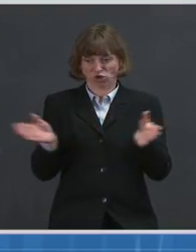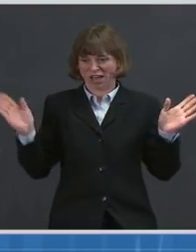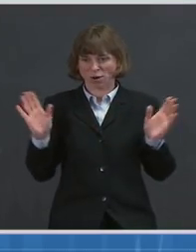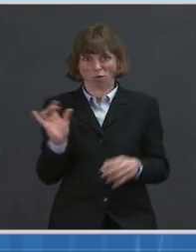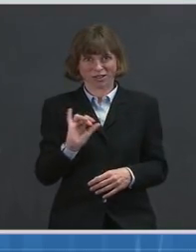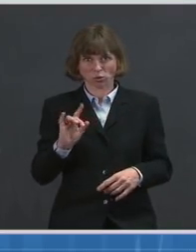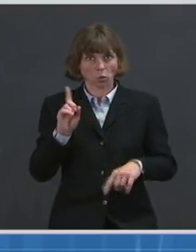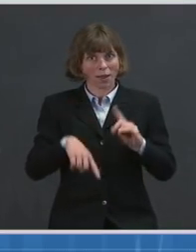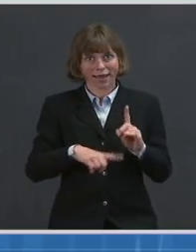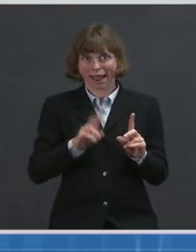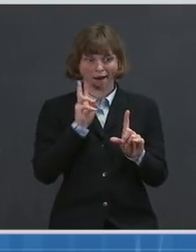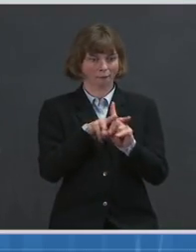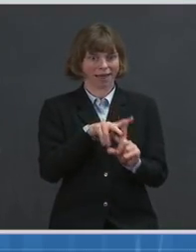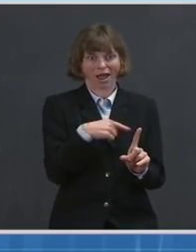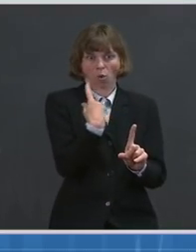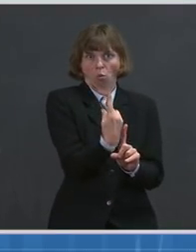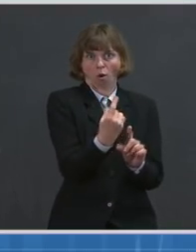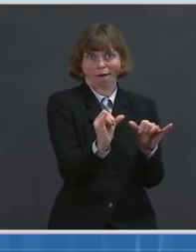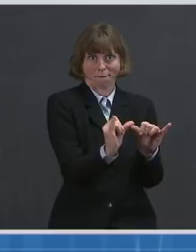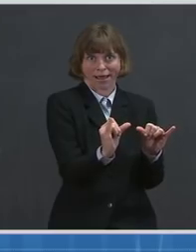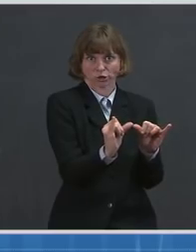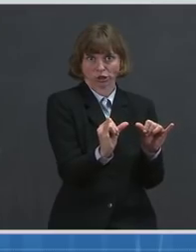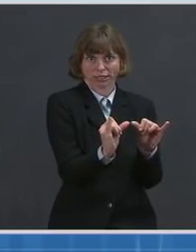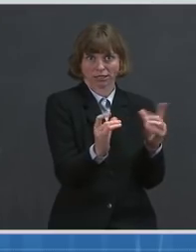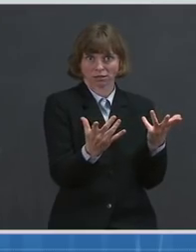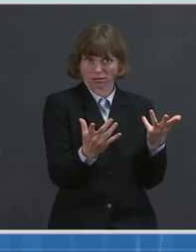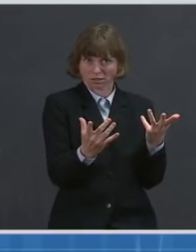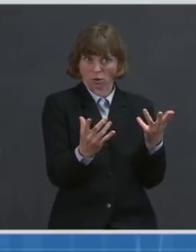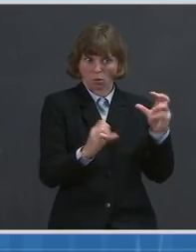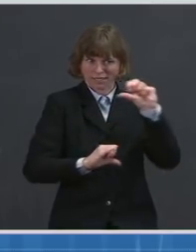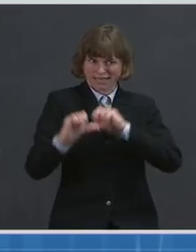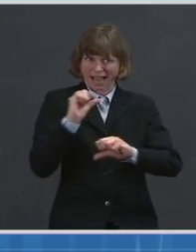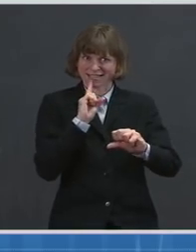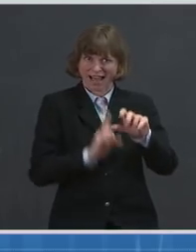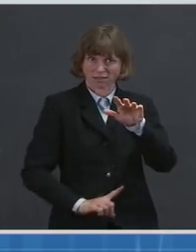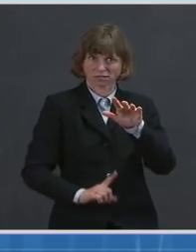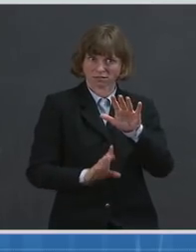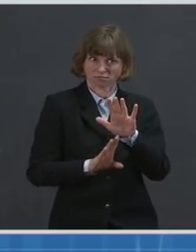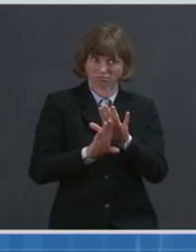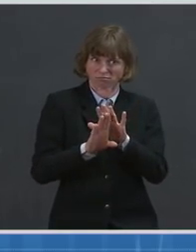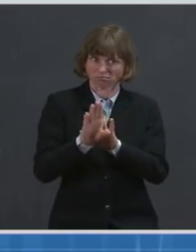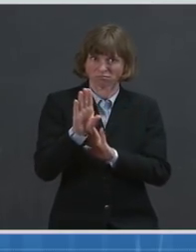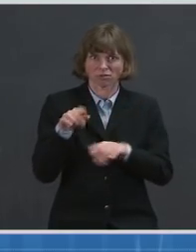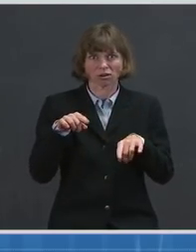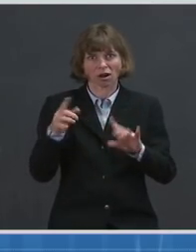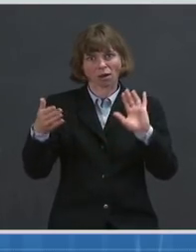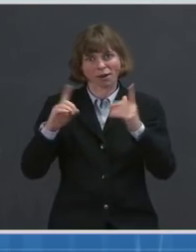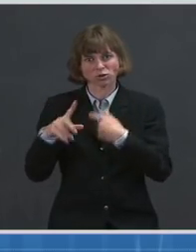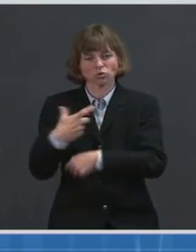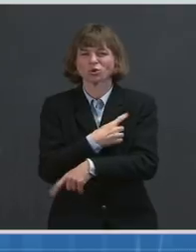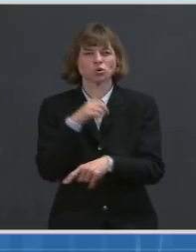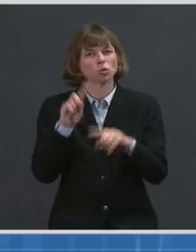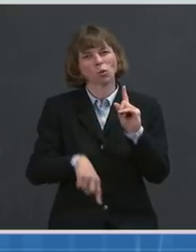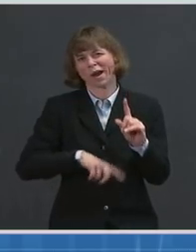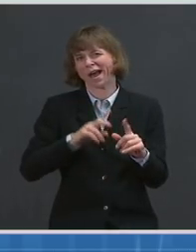in what science has emerged with regard to vaccinated people. So it's hard to put a metric on a single number.